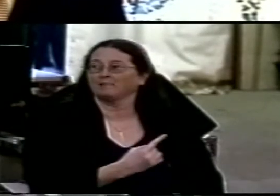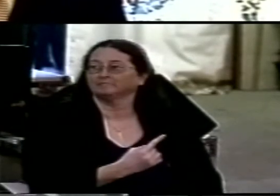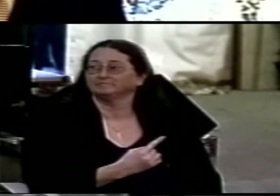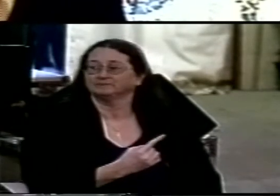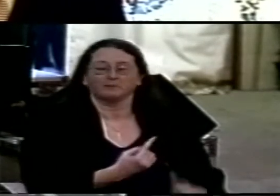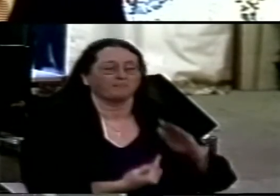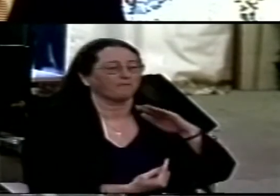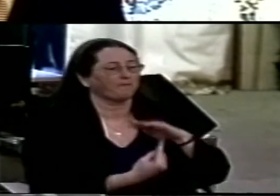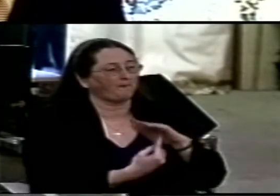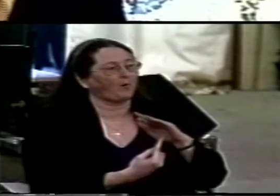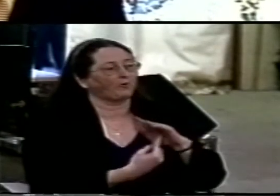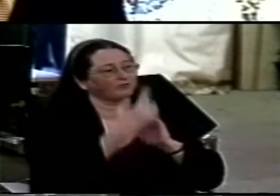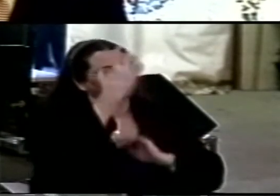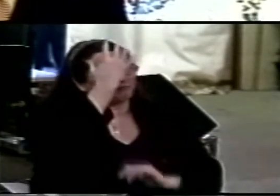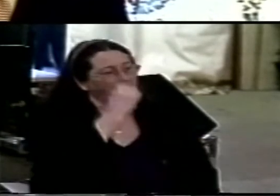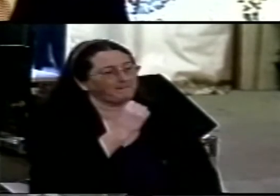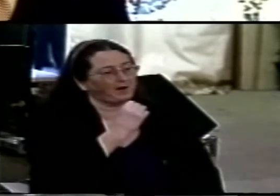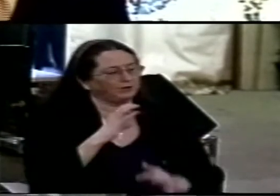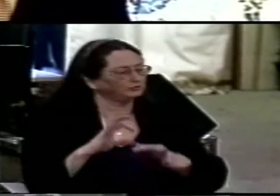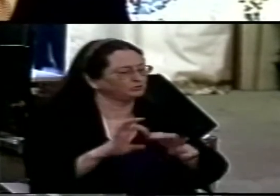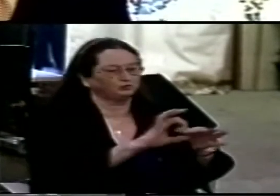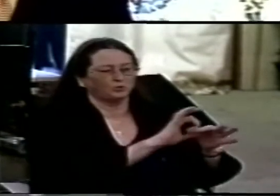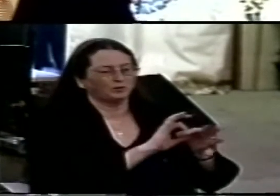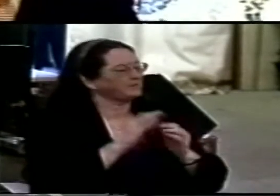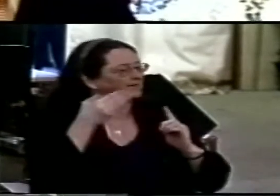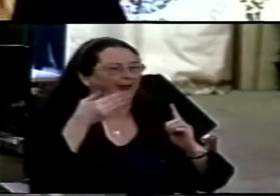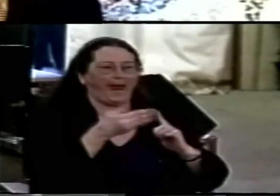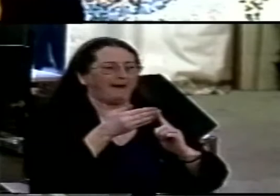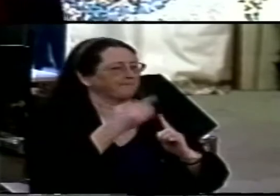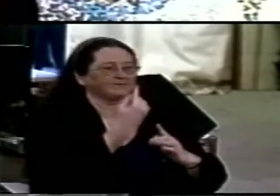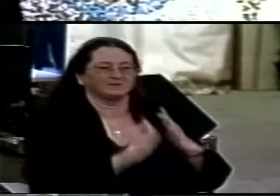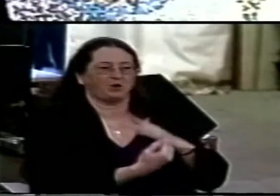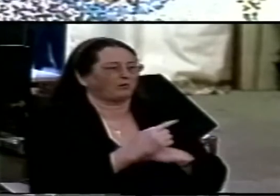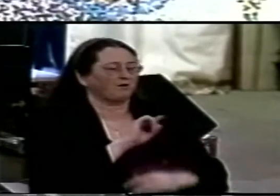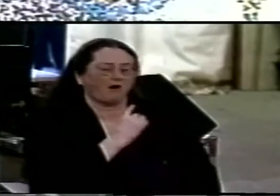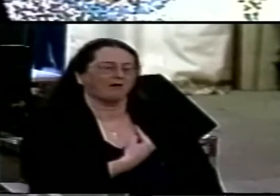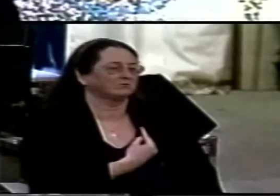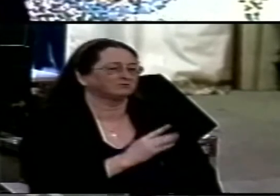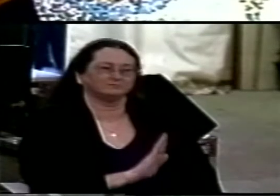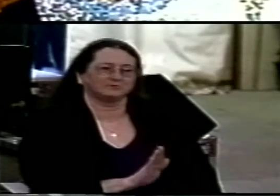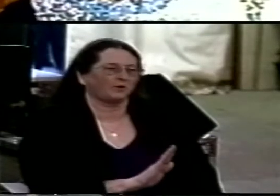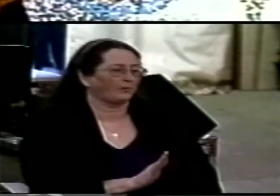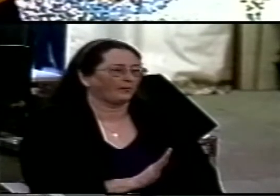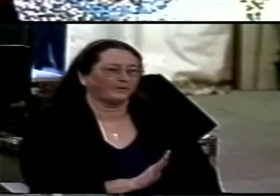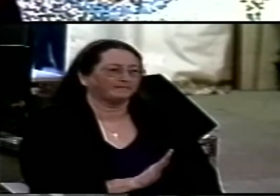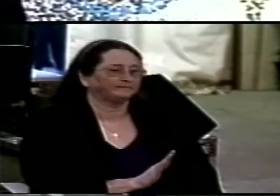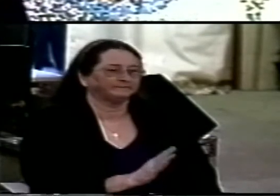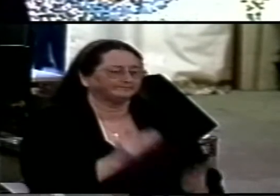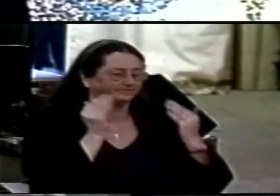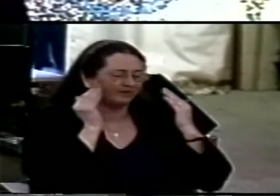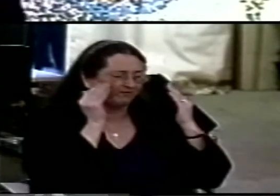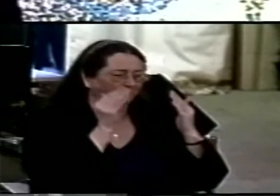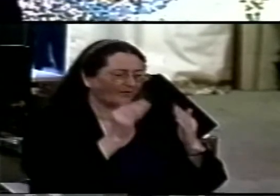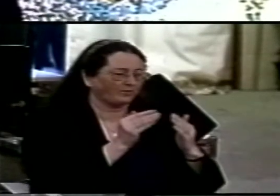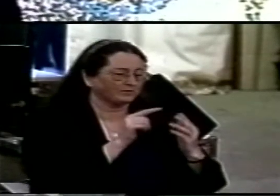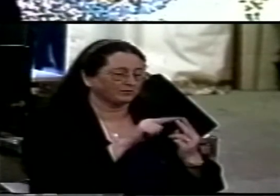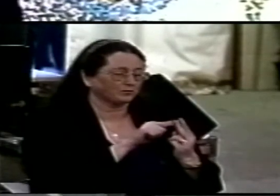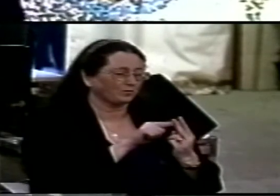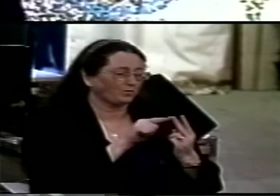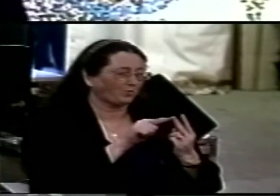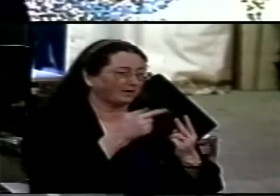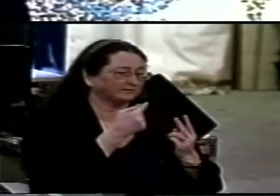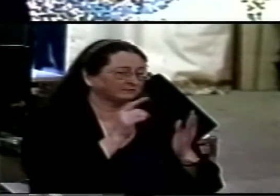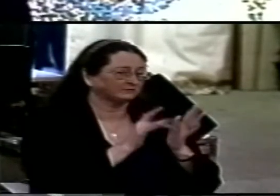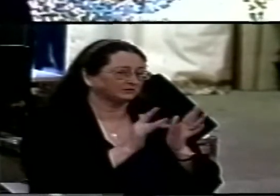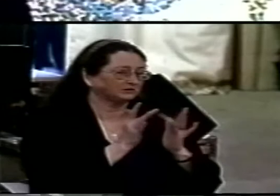unity is not an end in itself it never has been it has a missiological focus twice Jesus said